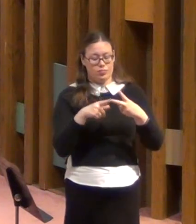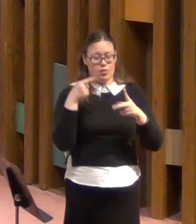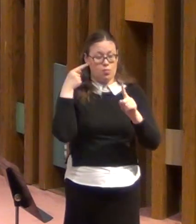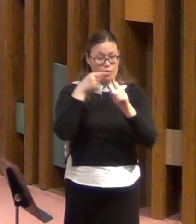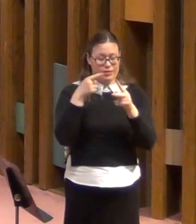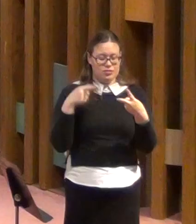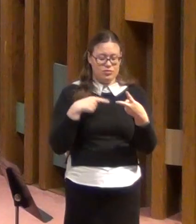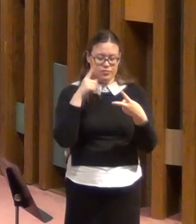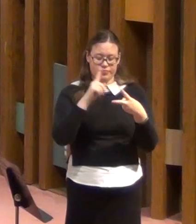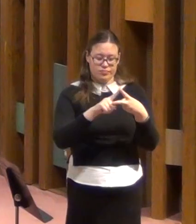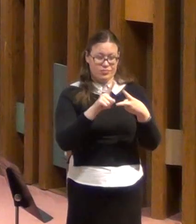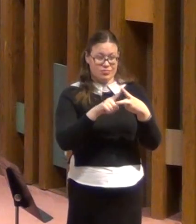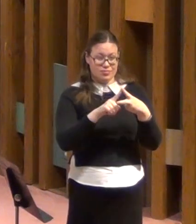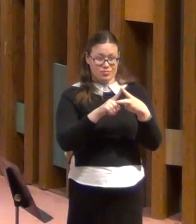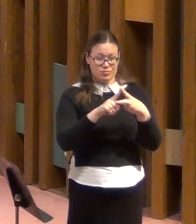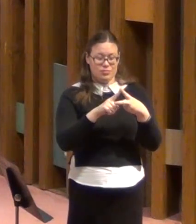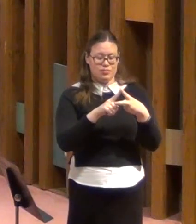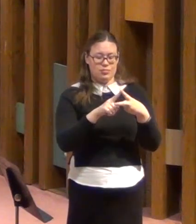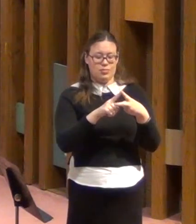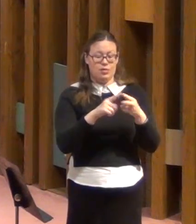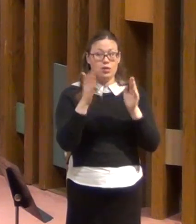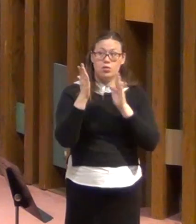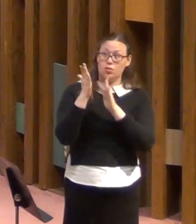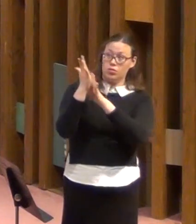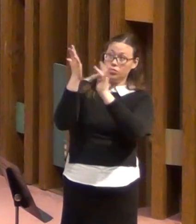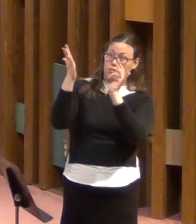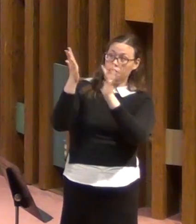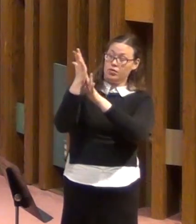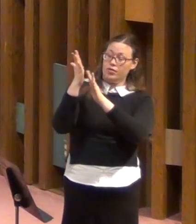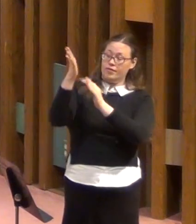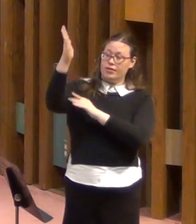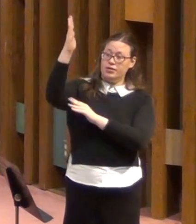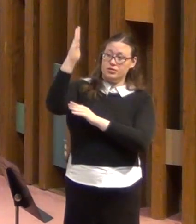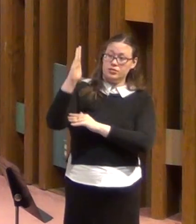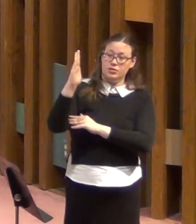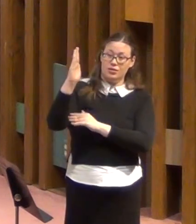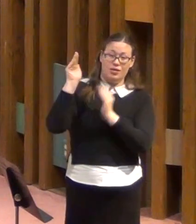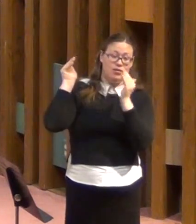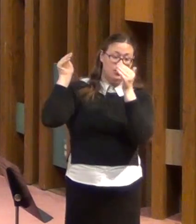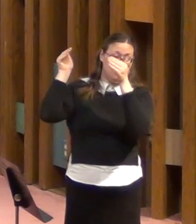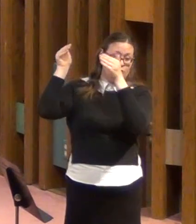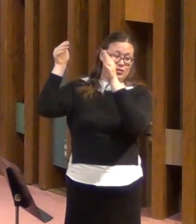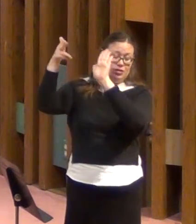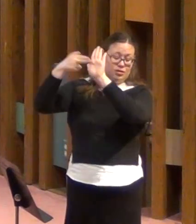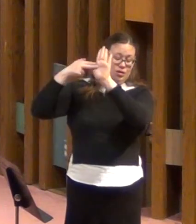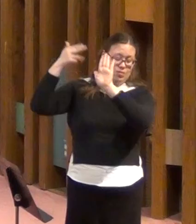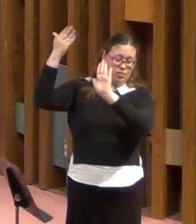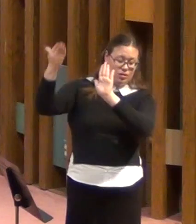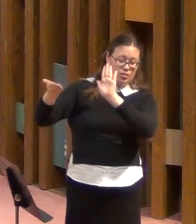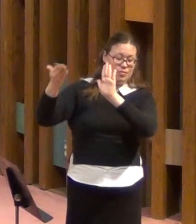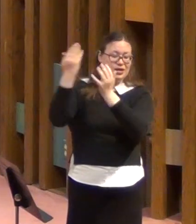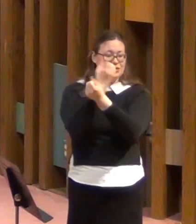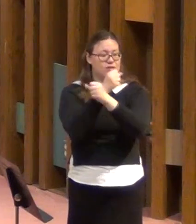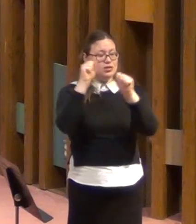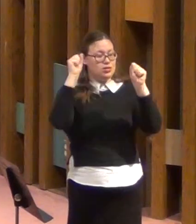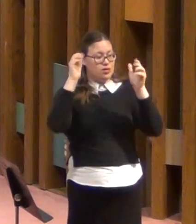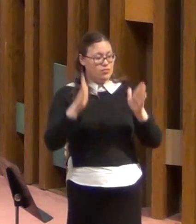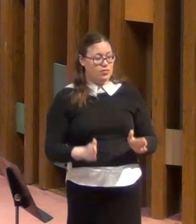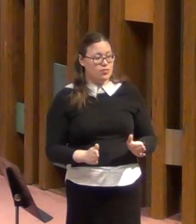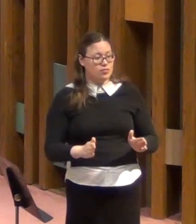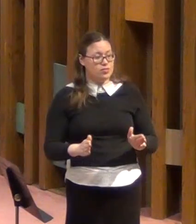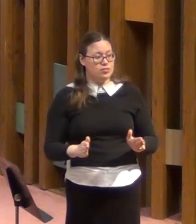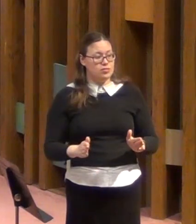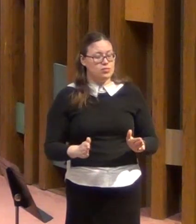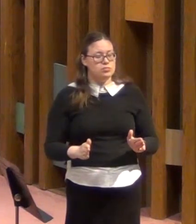and this is the primary one, to glorify God as deliverer. What does he